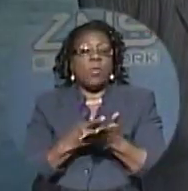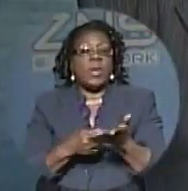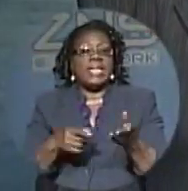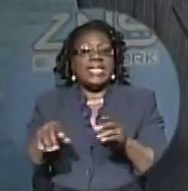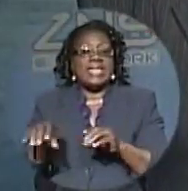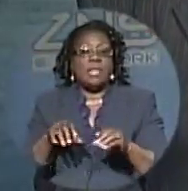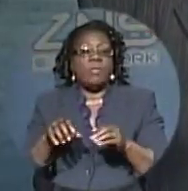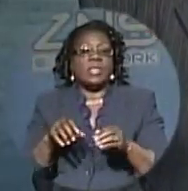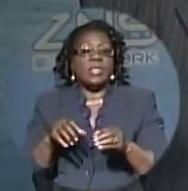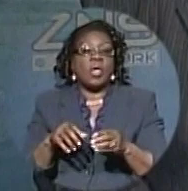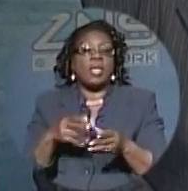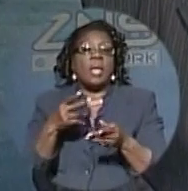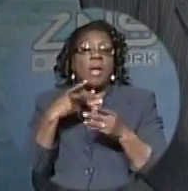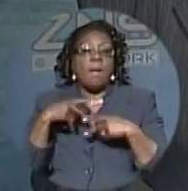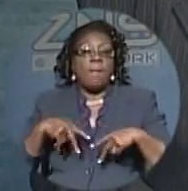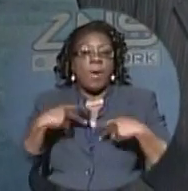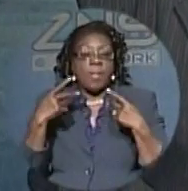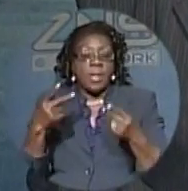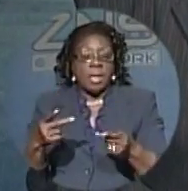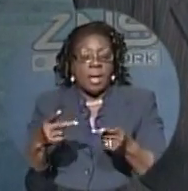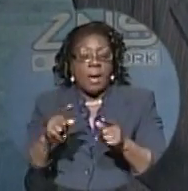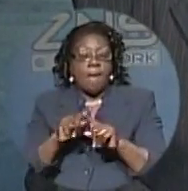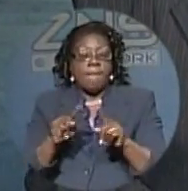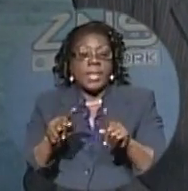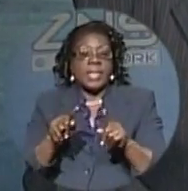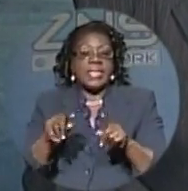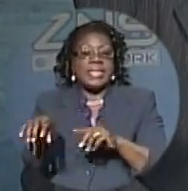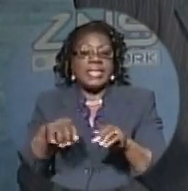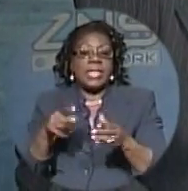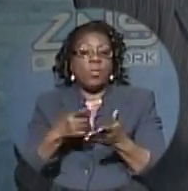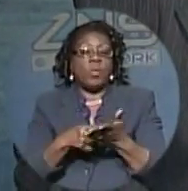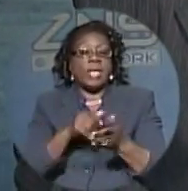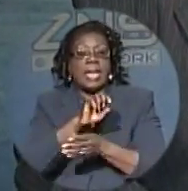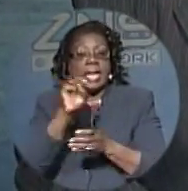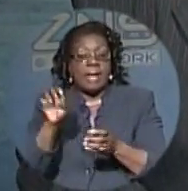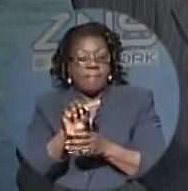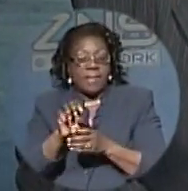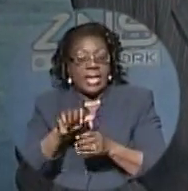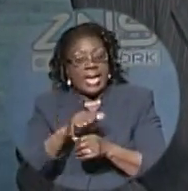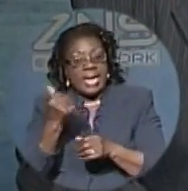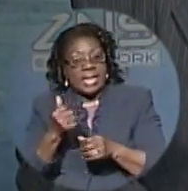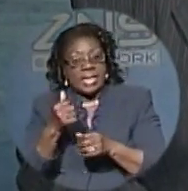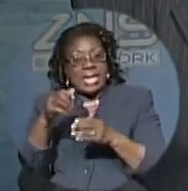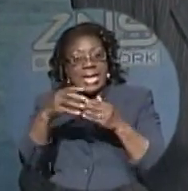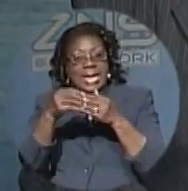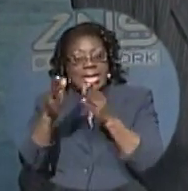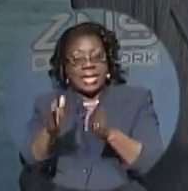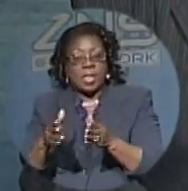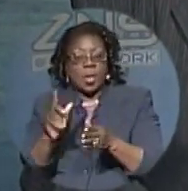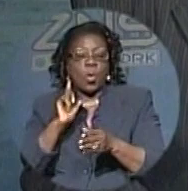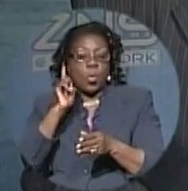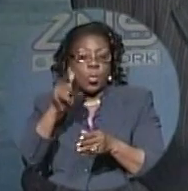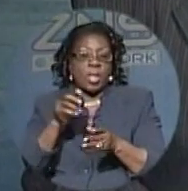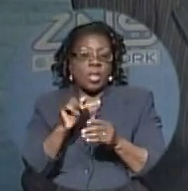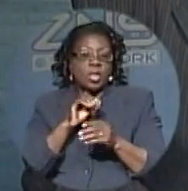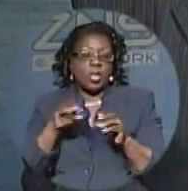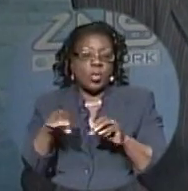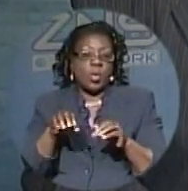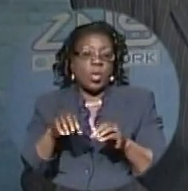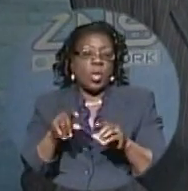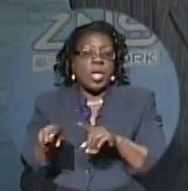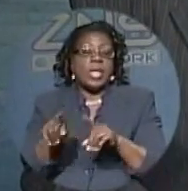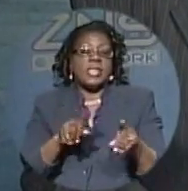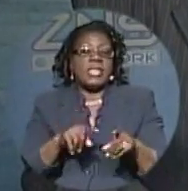would do. He said while Russell's recent statements to the media offended him as FNM leader and Prime Minister, he said he doesn't take it personal